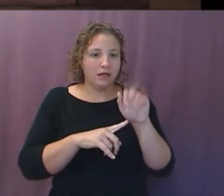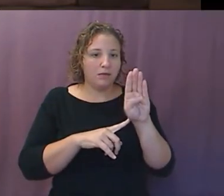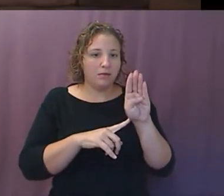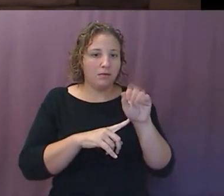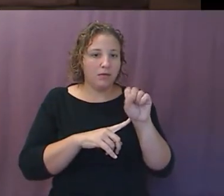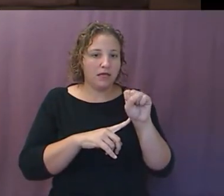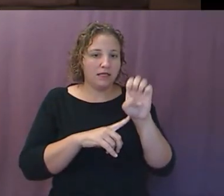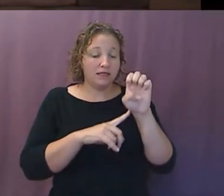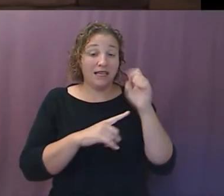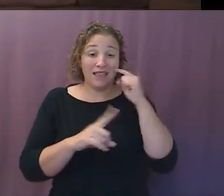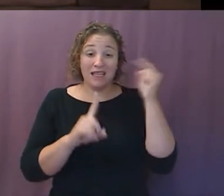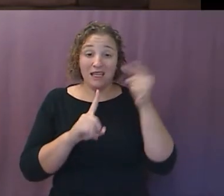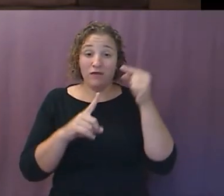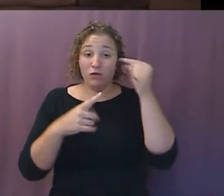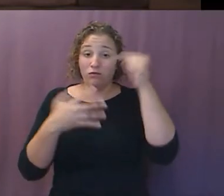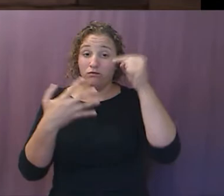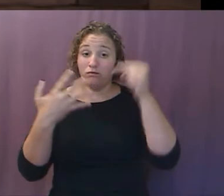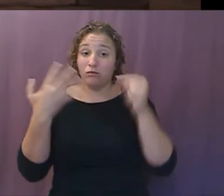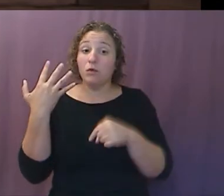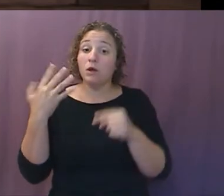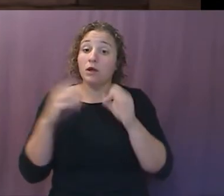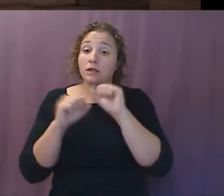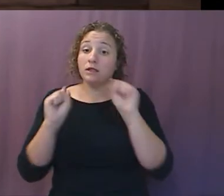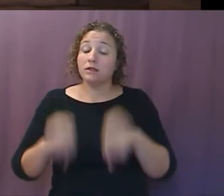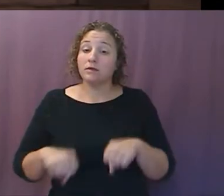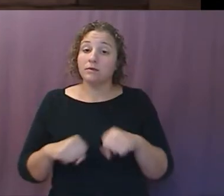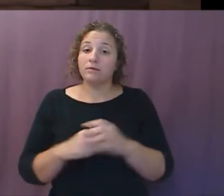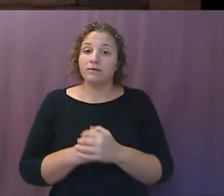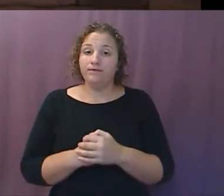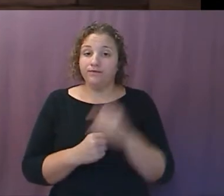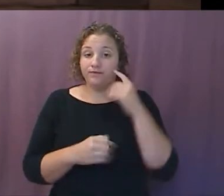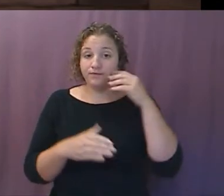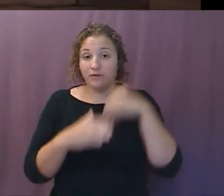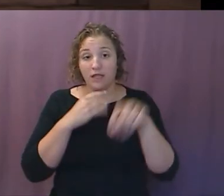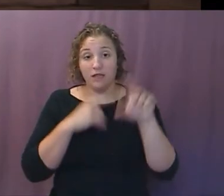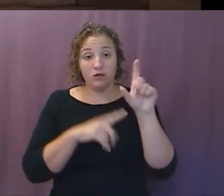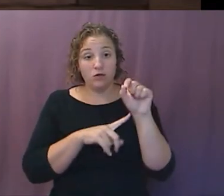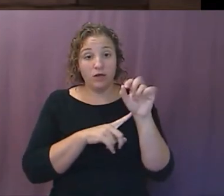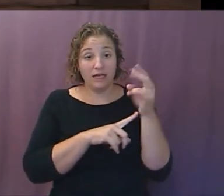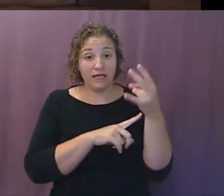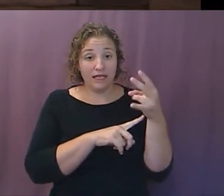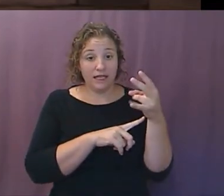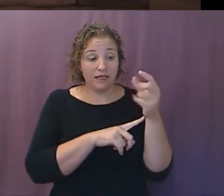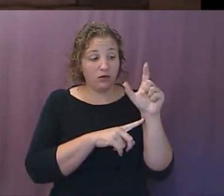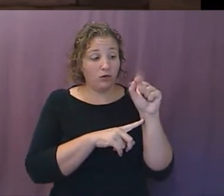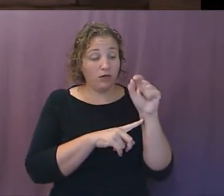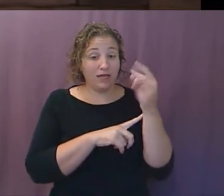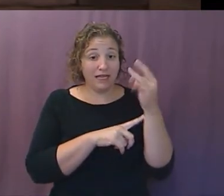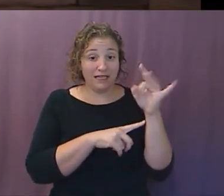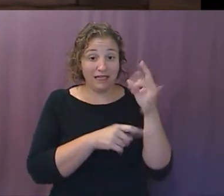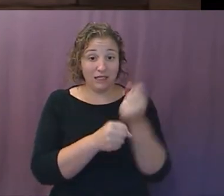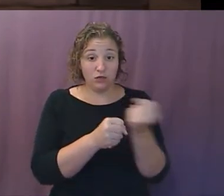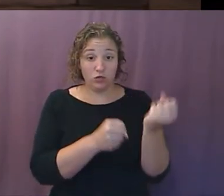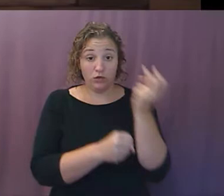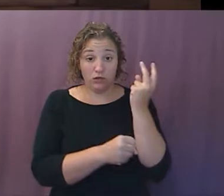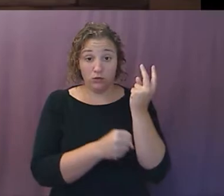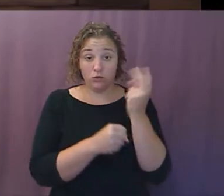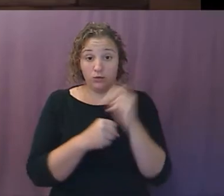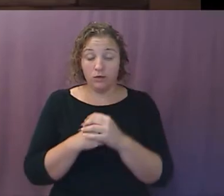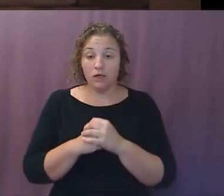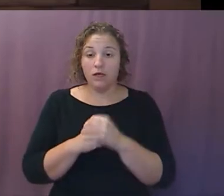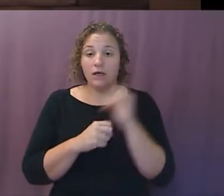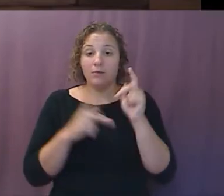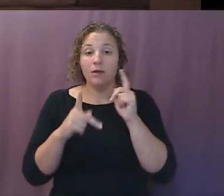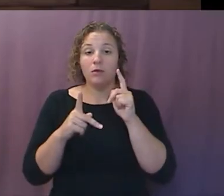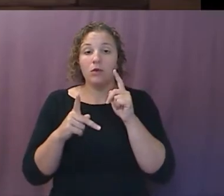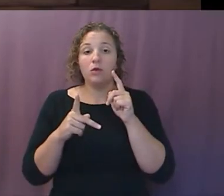scorecard. And out of this scorecard, it'll be easier to read here, in 2018, two years ago, people with a low score